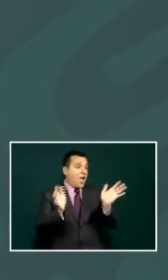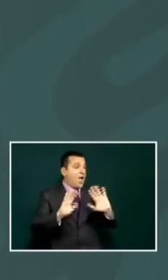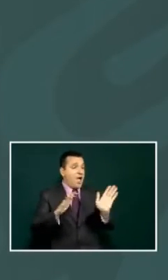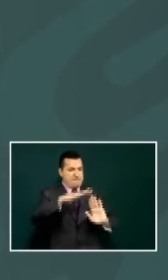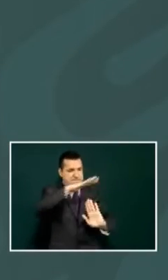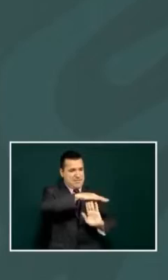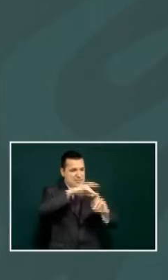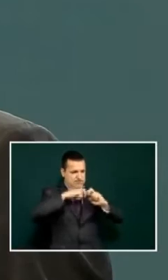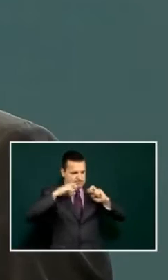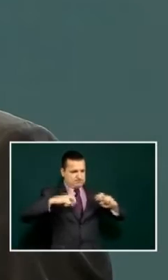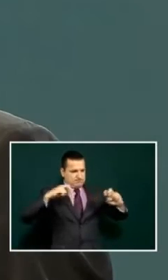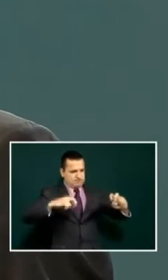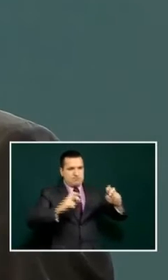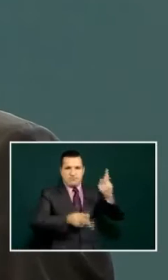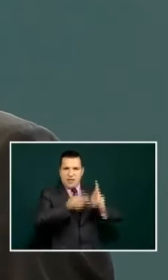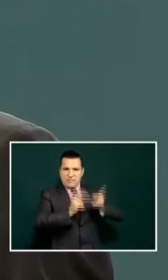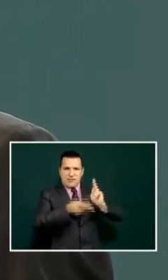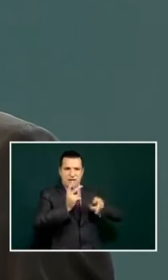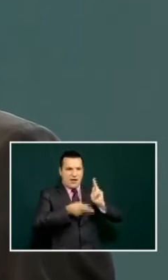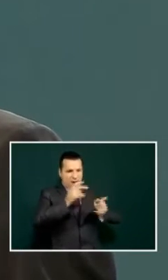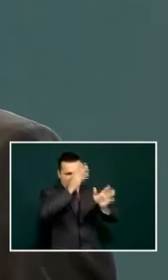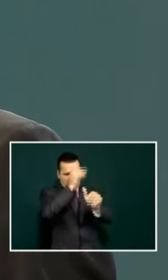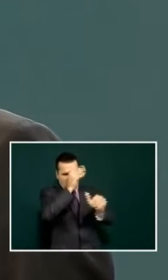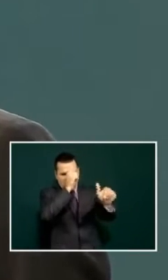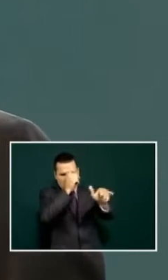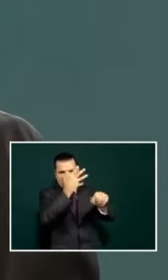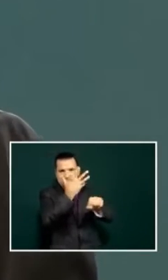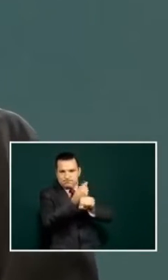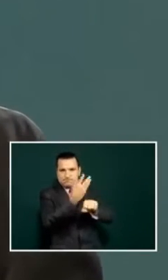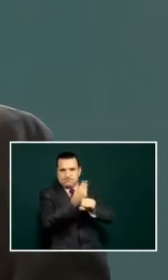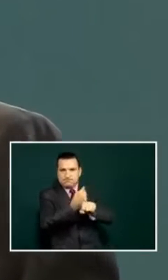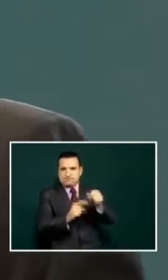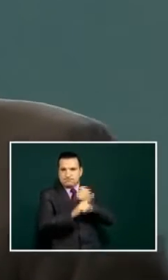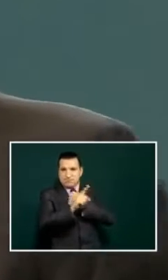table of agreements with with Grupo Mexico